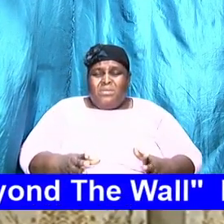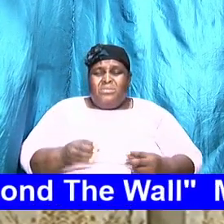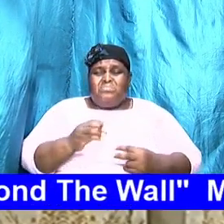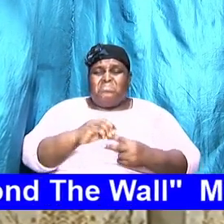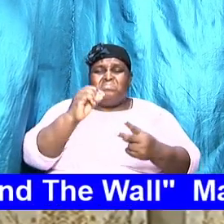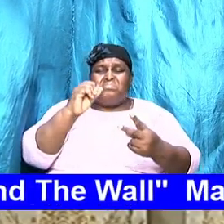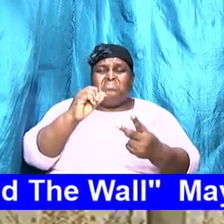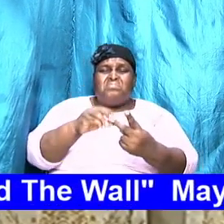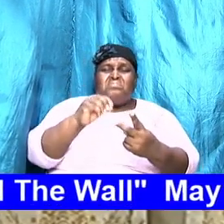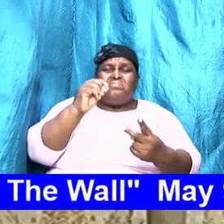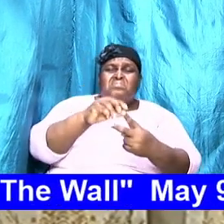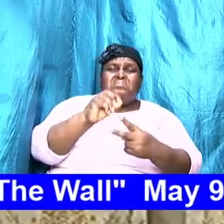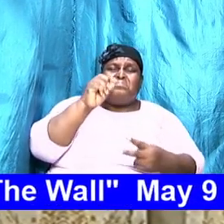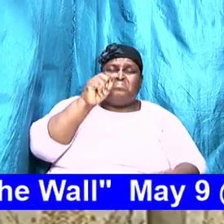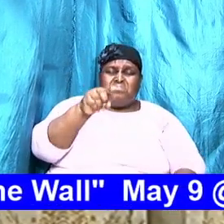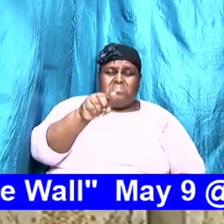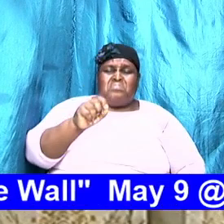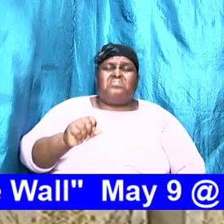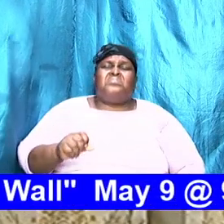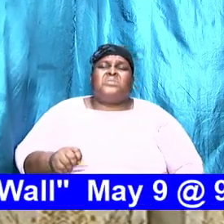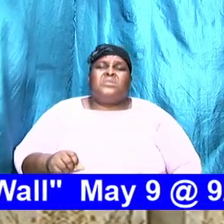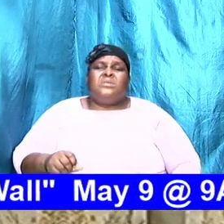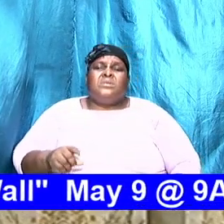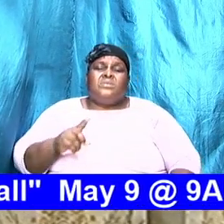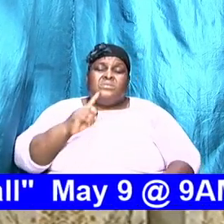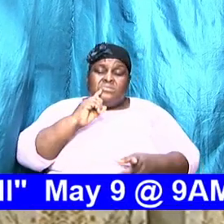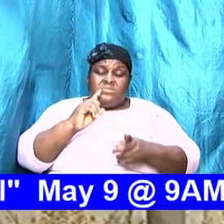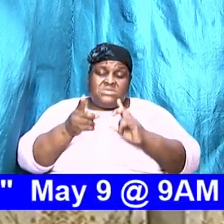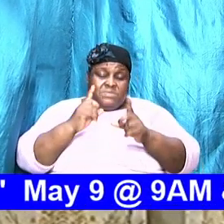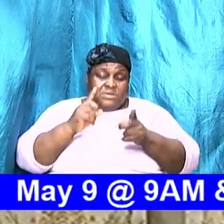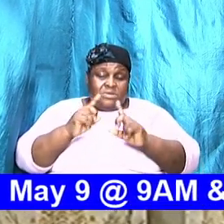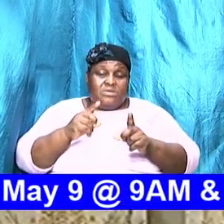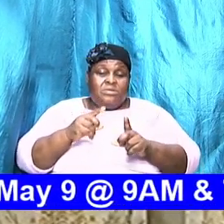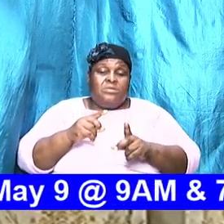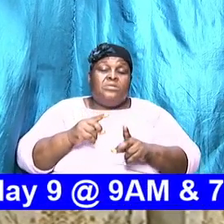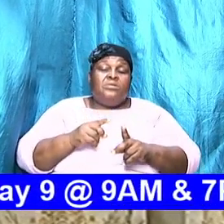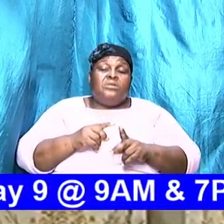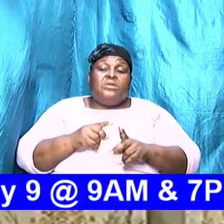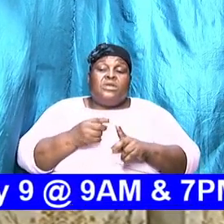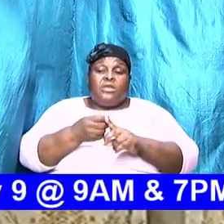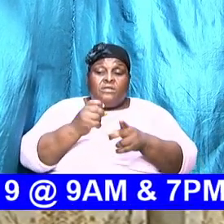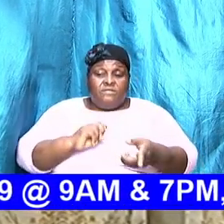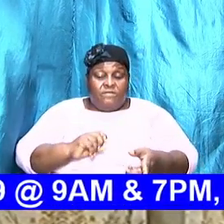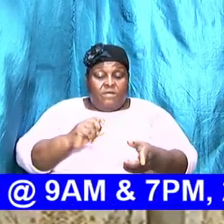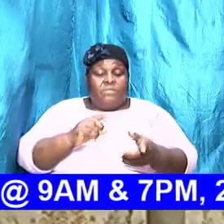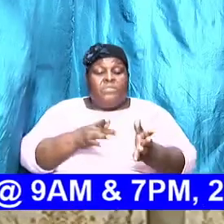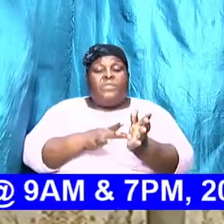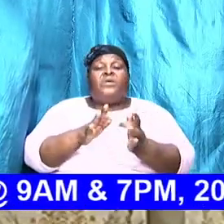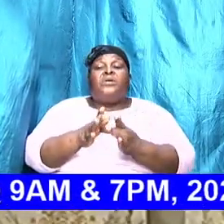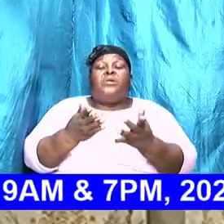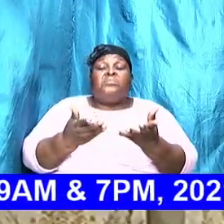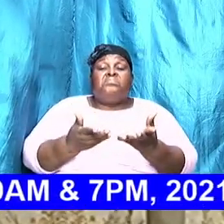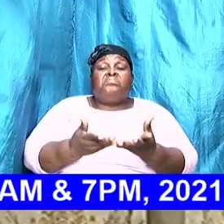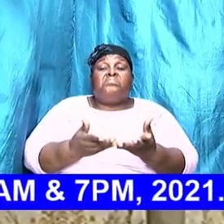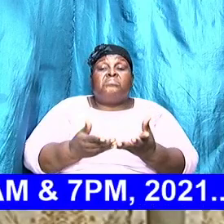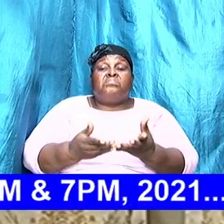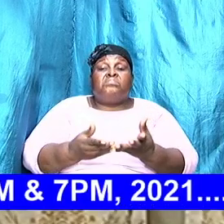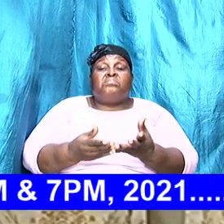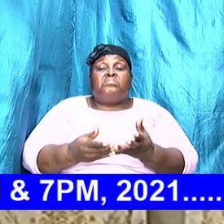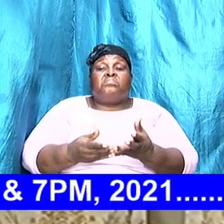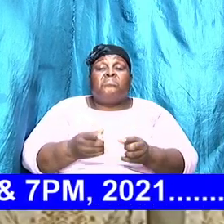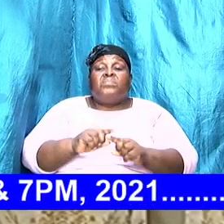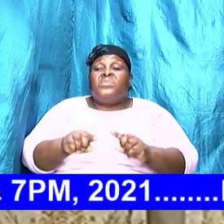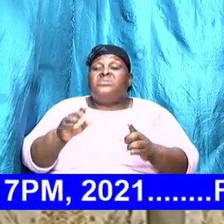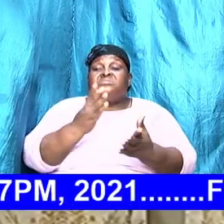no, no. We are talking straight from the book. And we have not shown to give